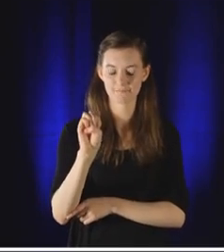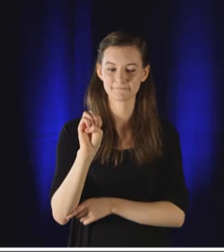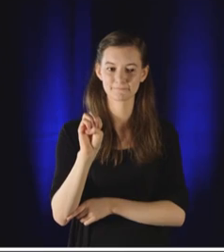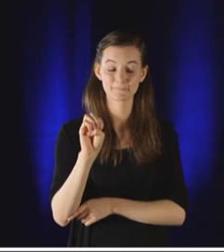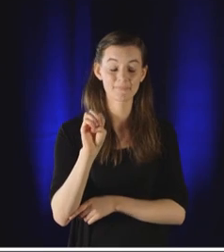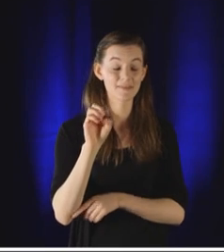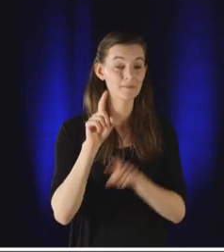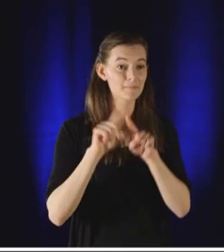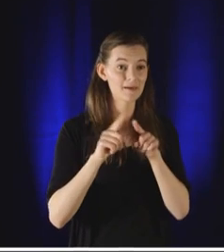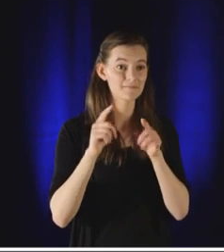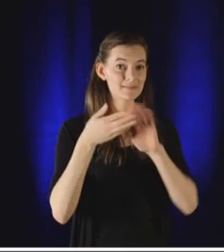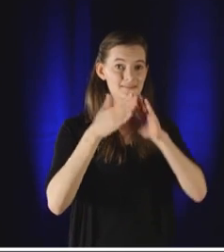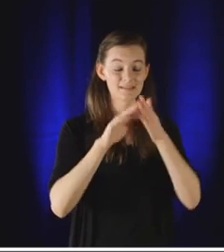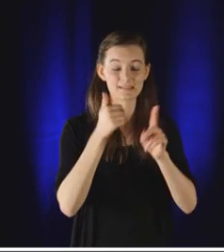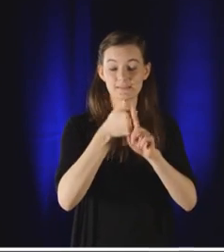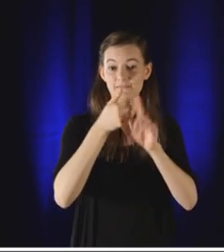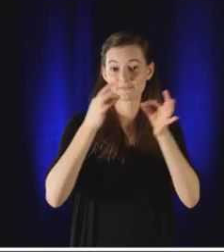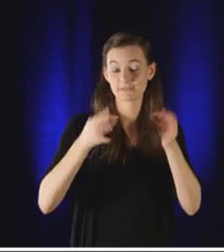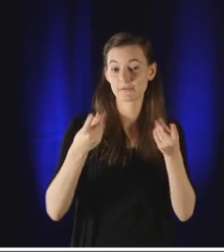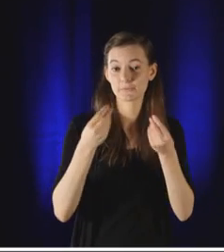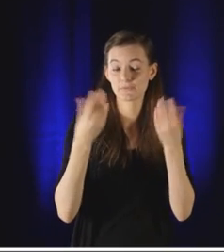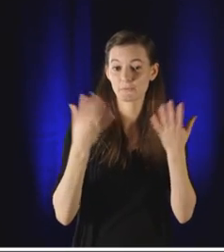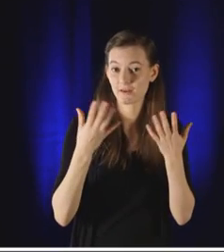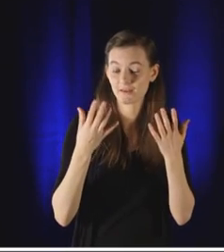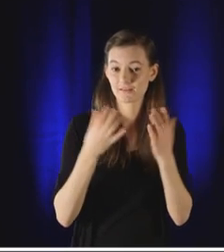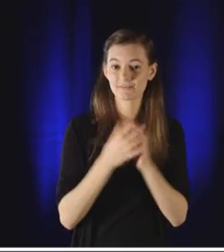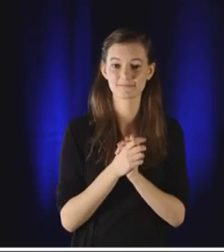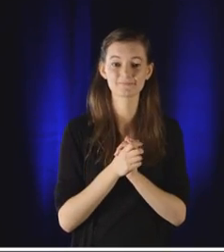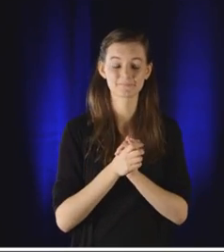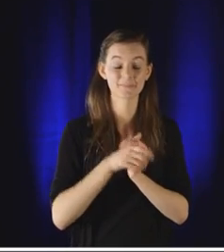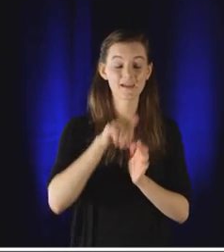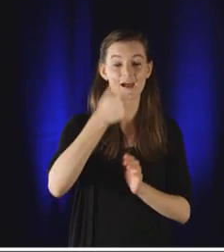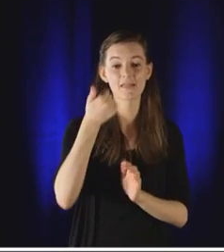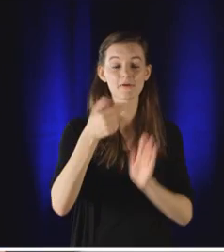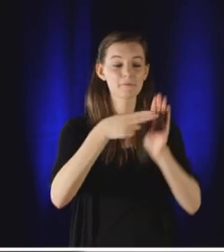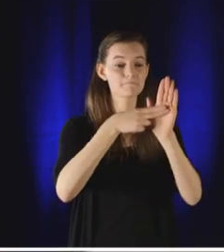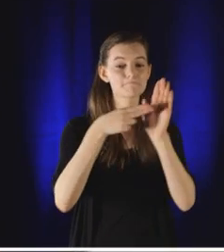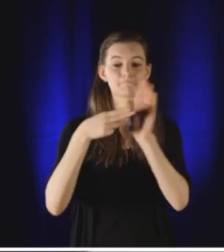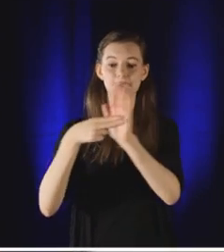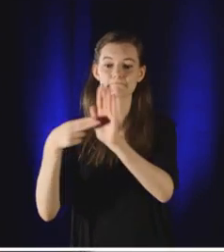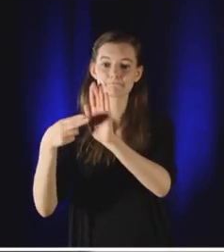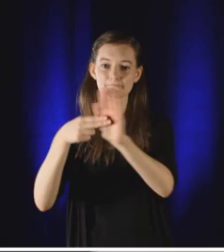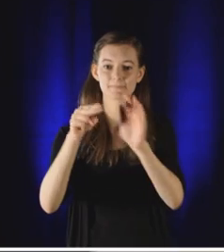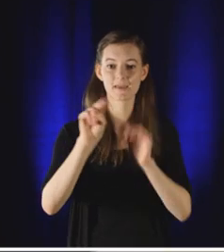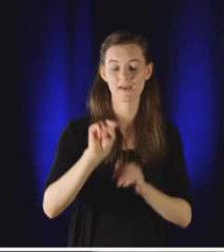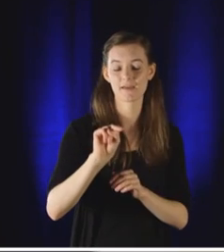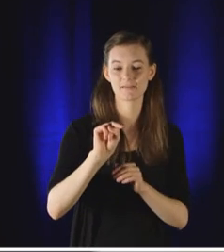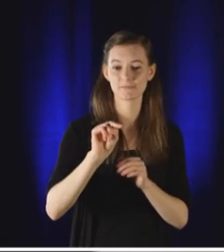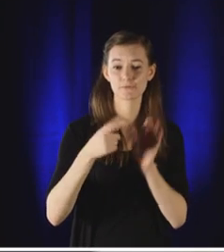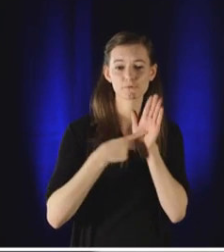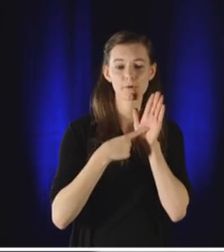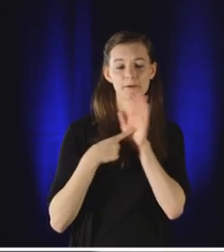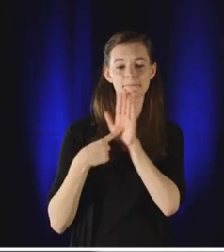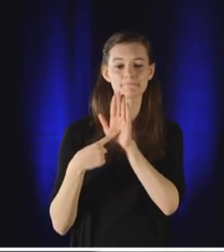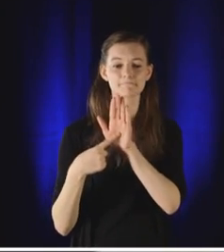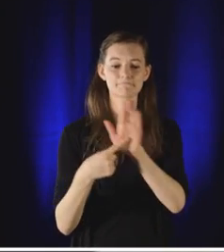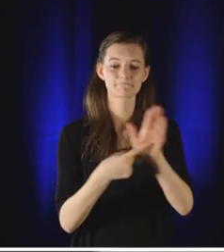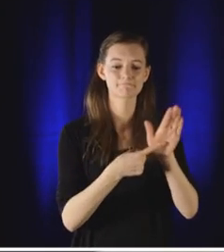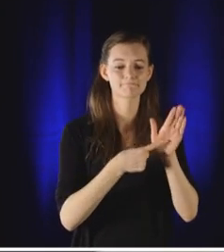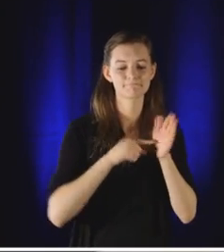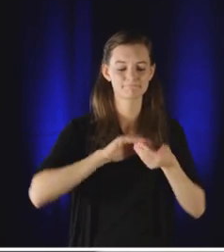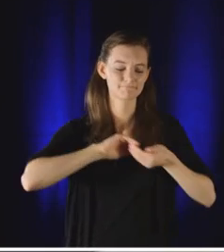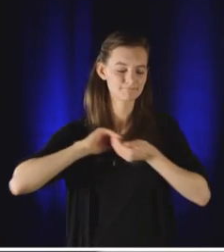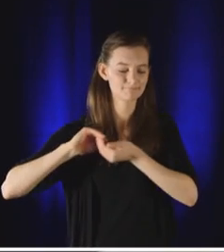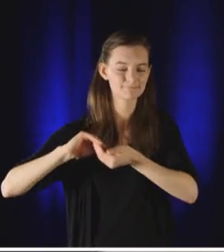every single family refused to send their children to ISIS schools in a massive boycott. And teachers in the city of Deir